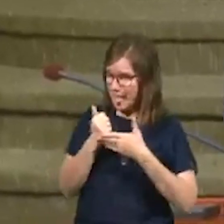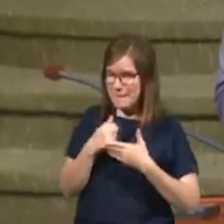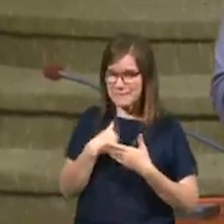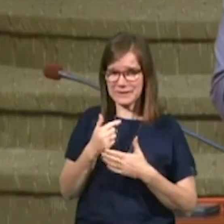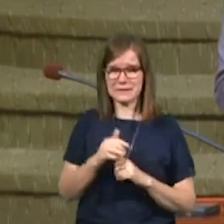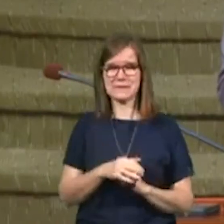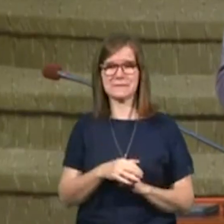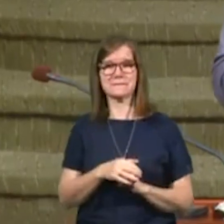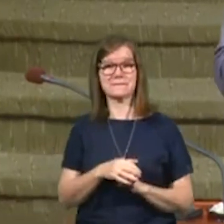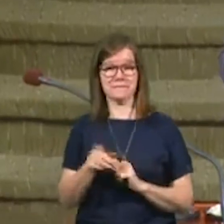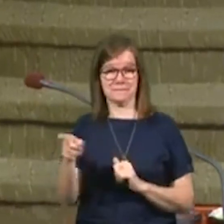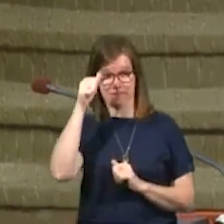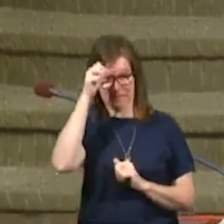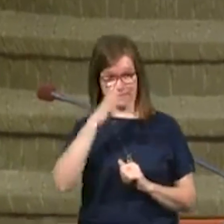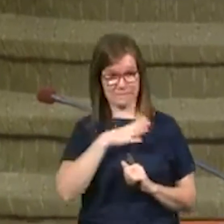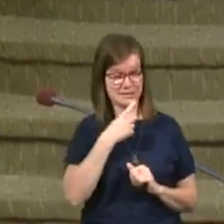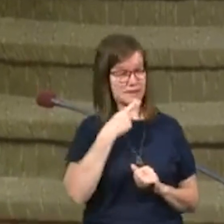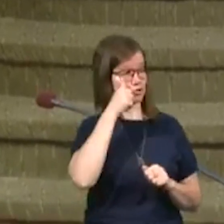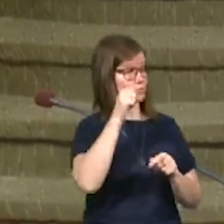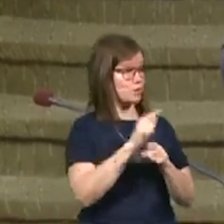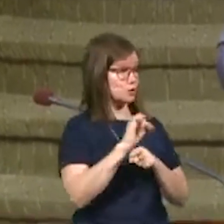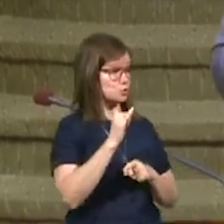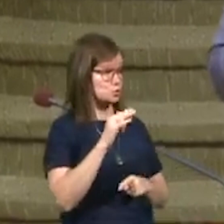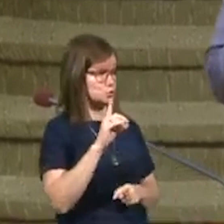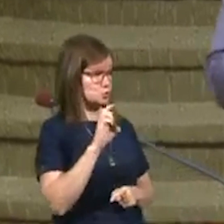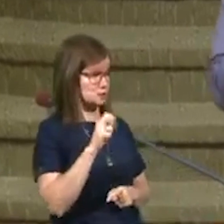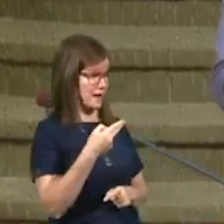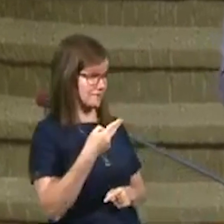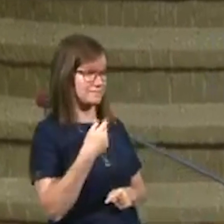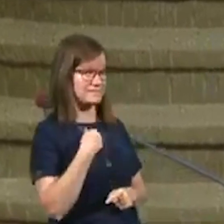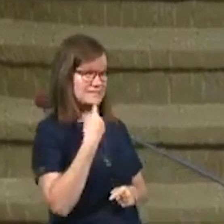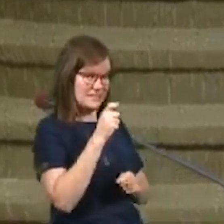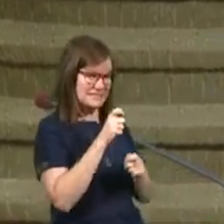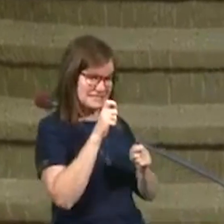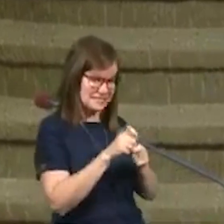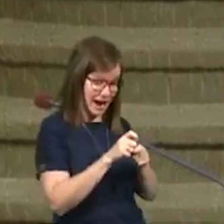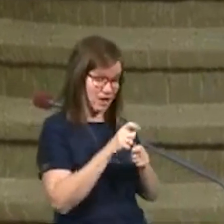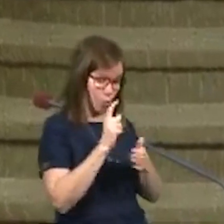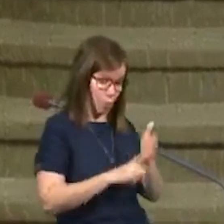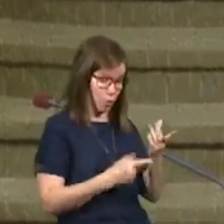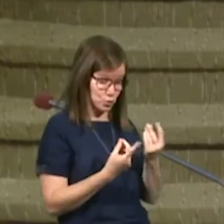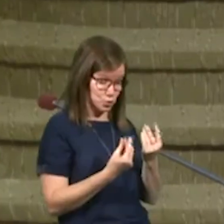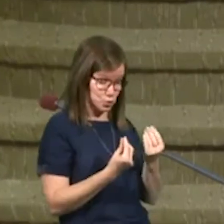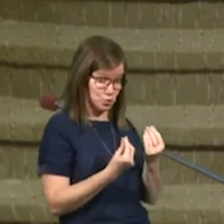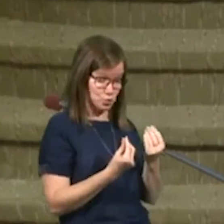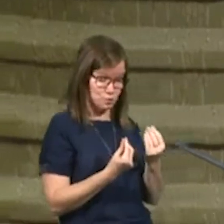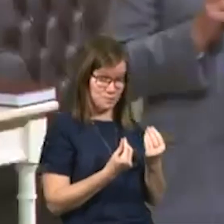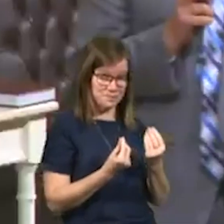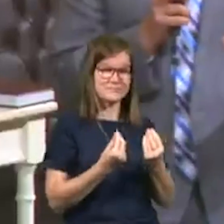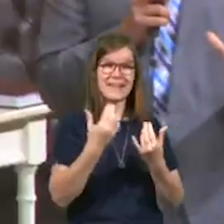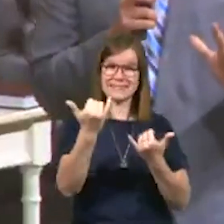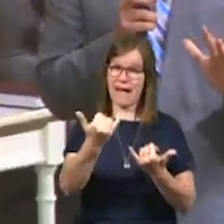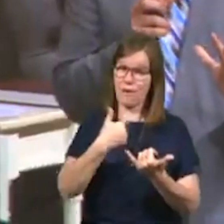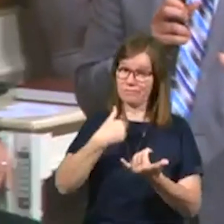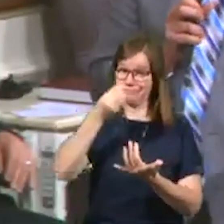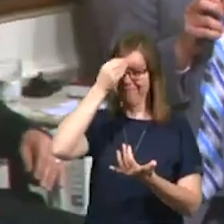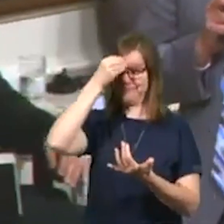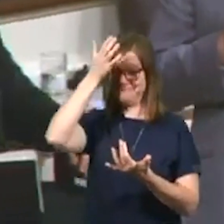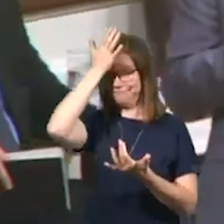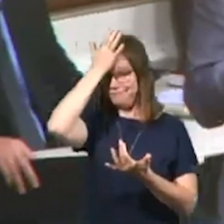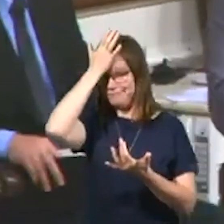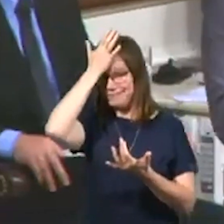help me? And this man said, brother Judah, I'll tell you exactly what to do. Now I have learned since then